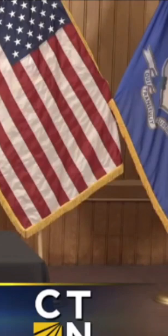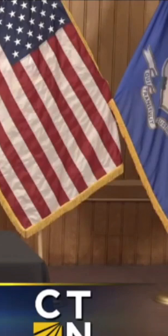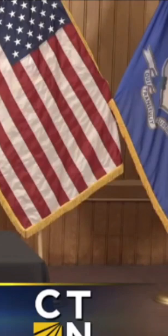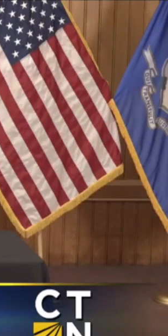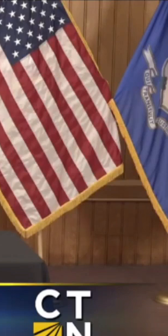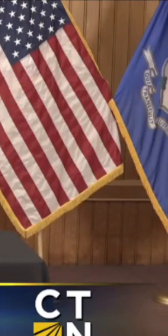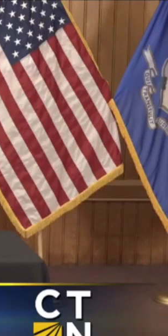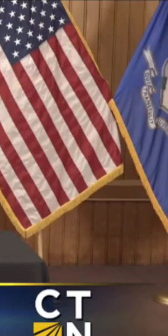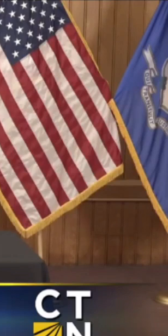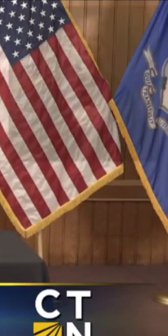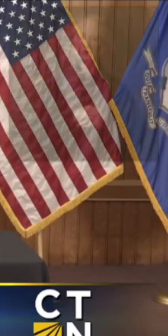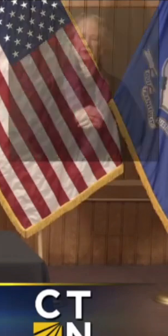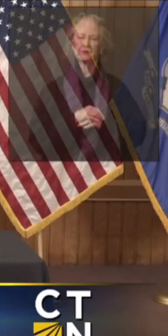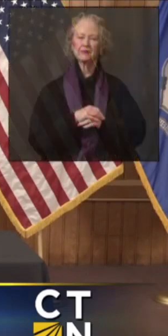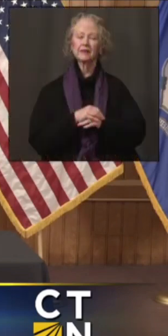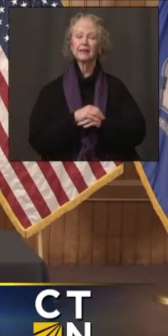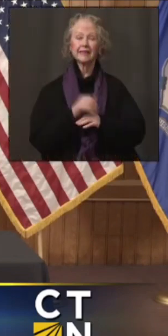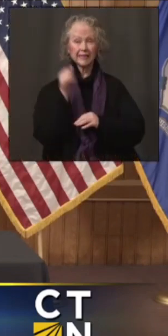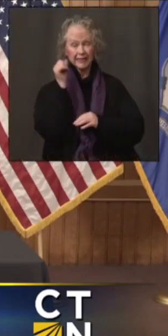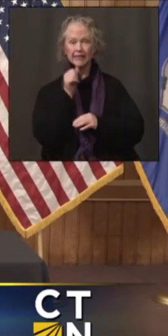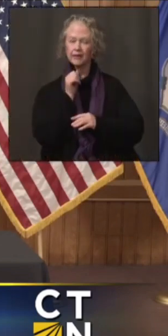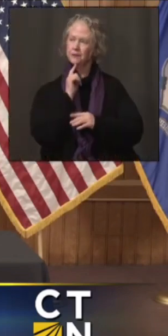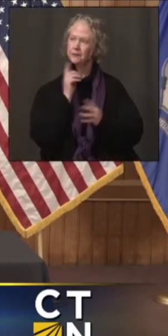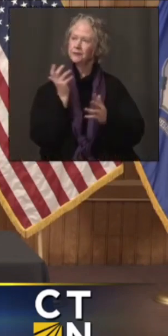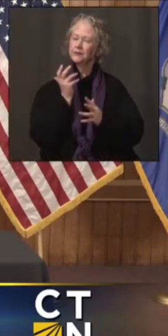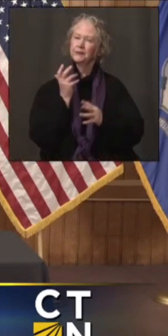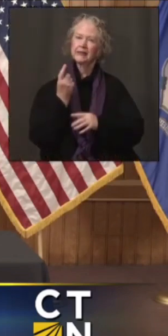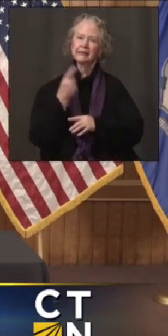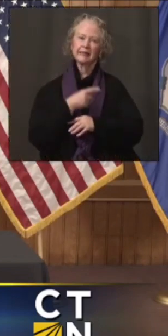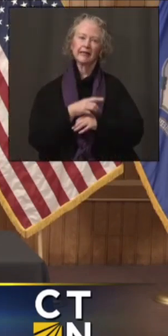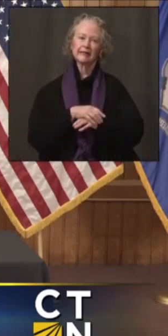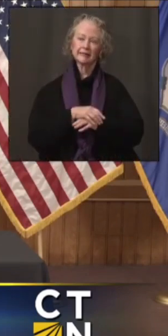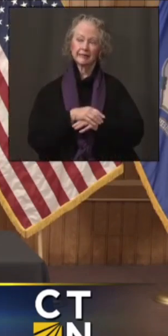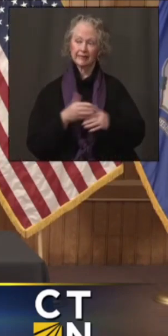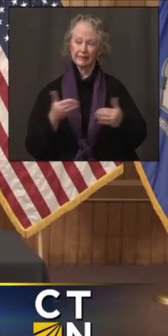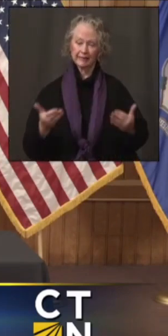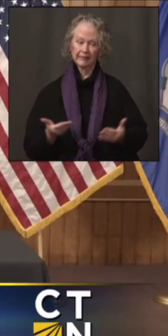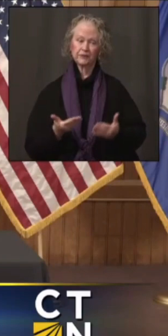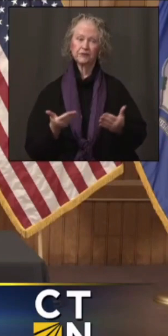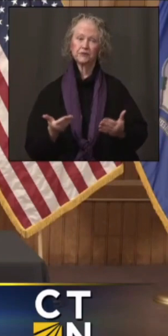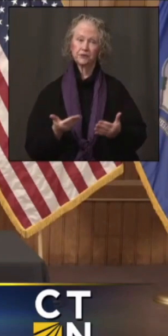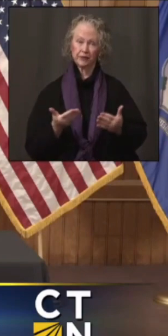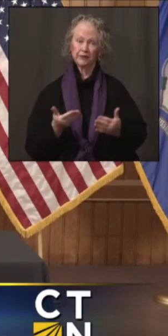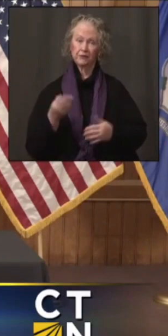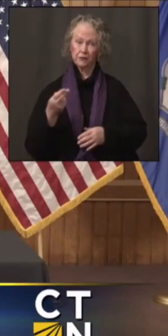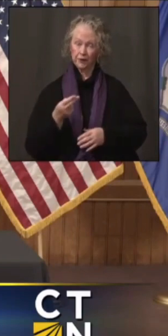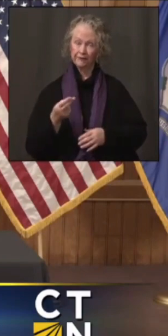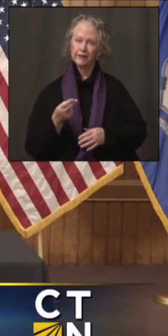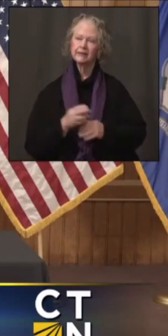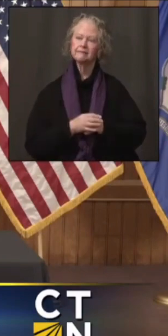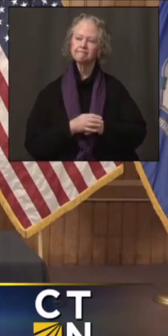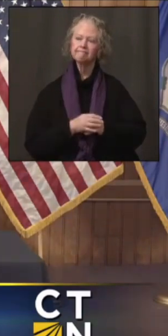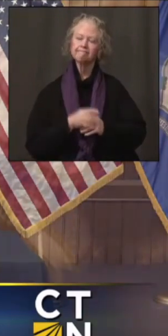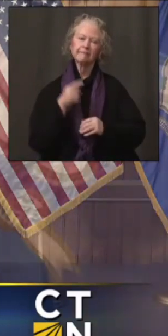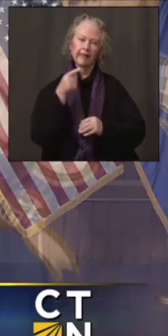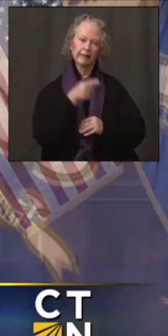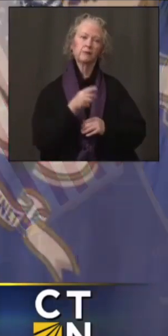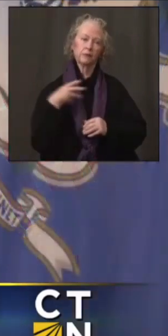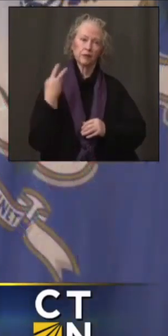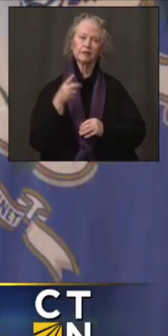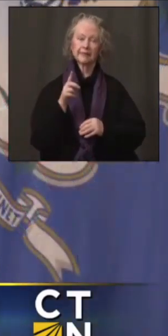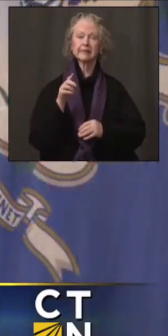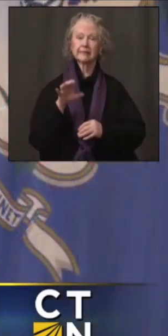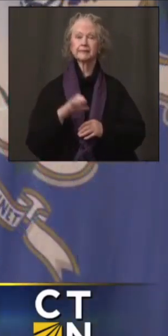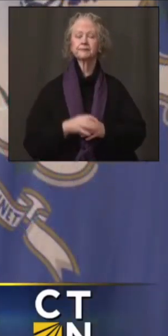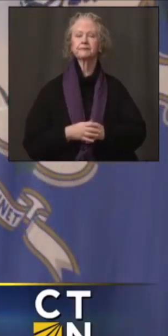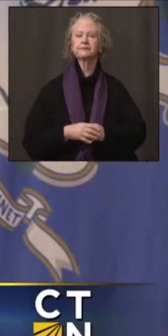Hi, everybody. Yesterday was a heck of a day here in Hartford and down in Washington, D.C.